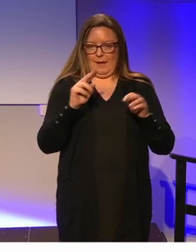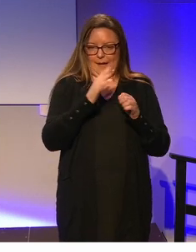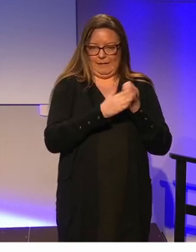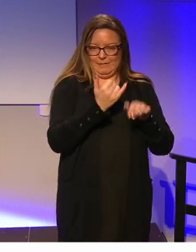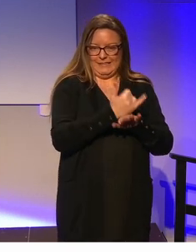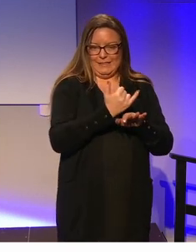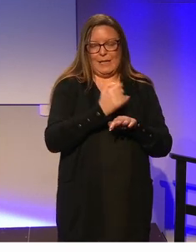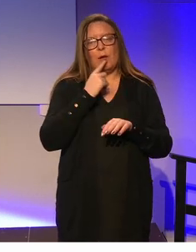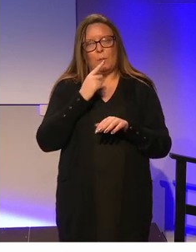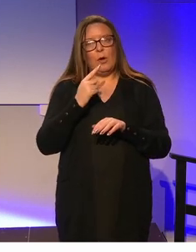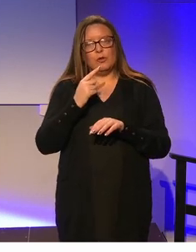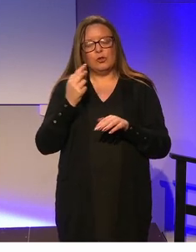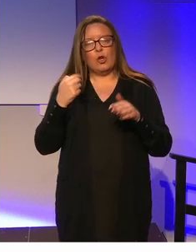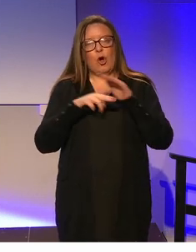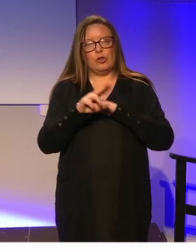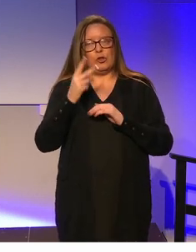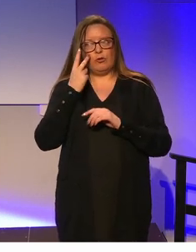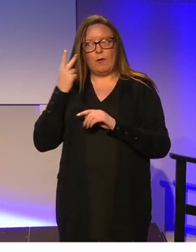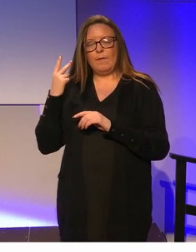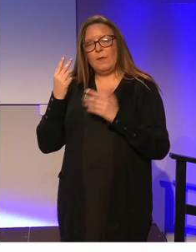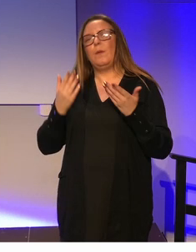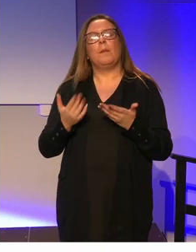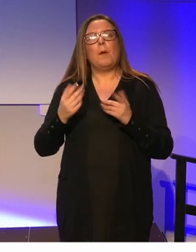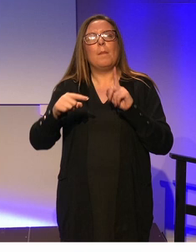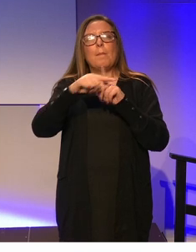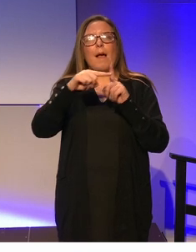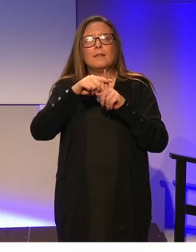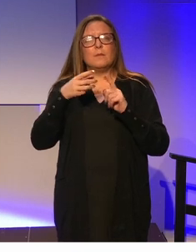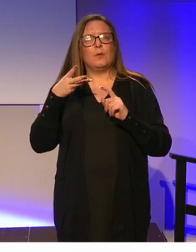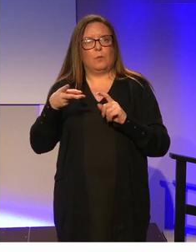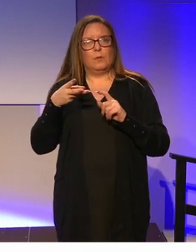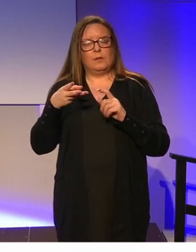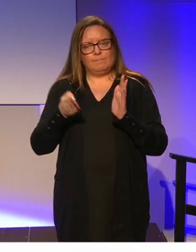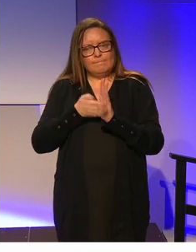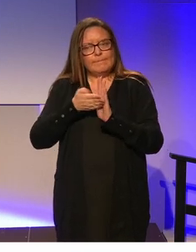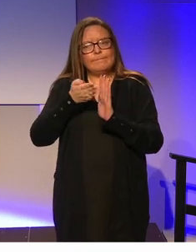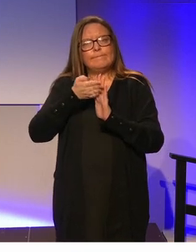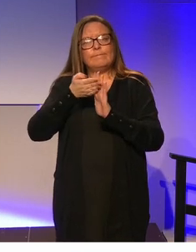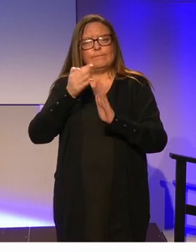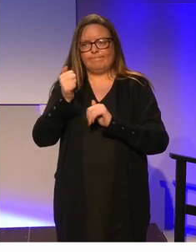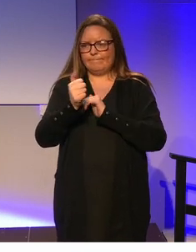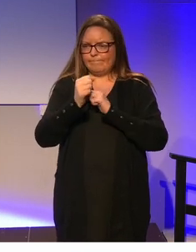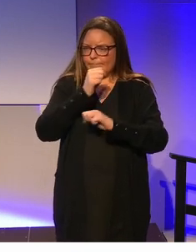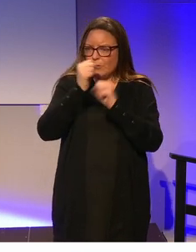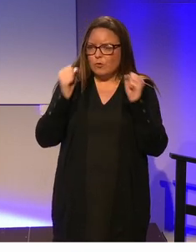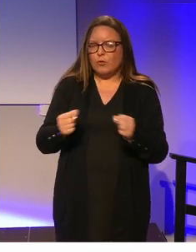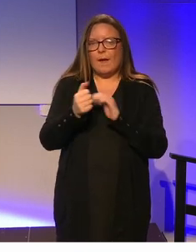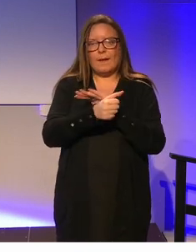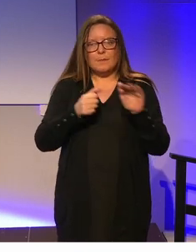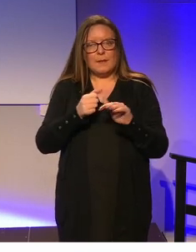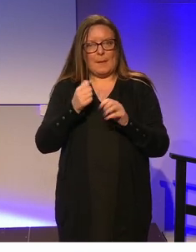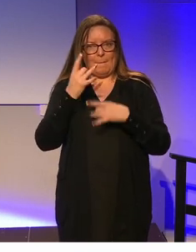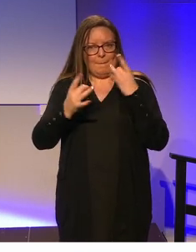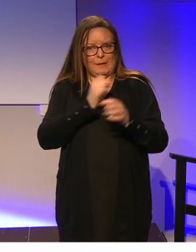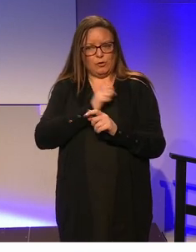review. And the positive part of that is that we can build on the extensive experience we have now in ensuring that that review